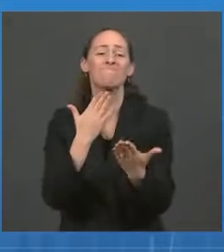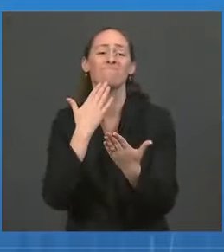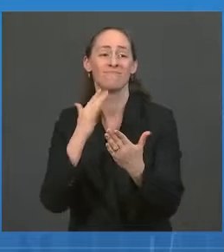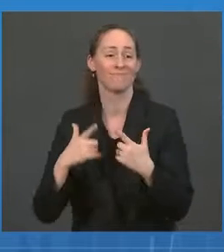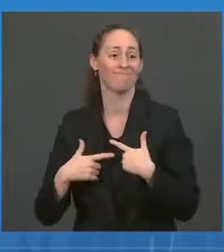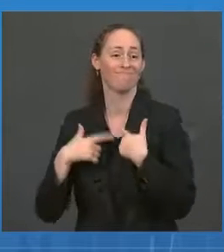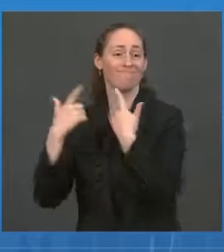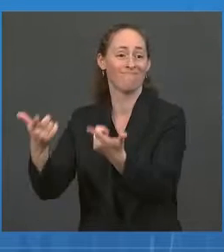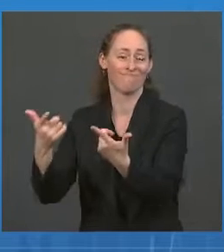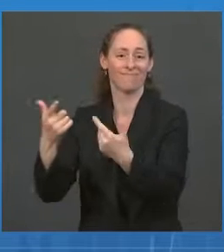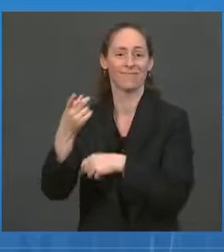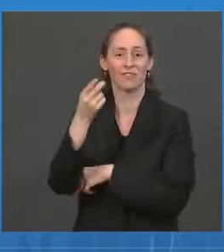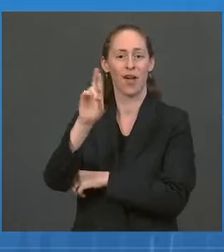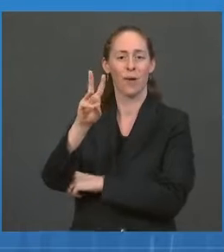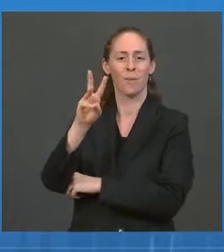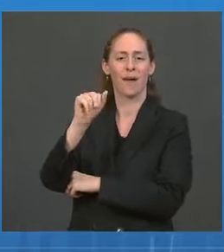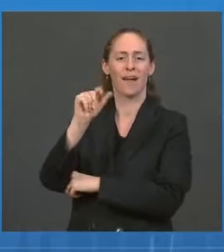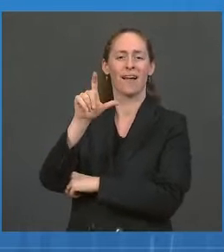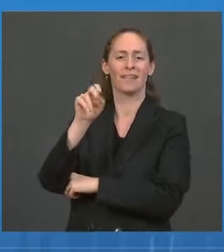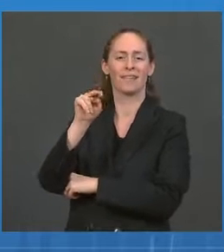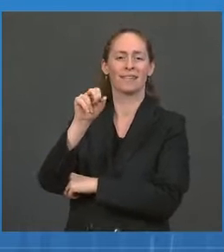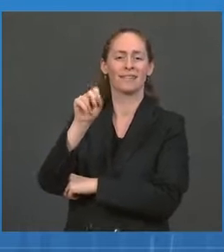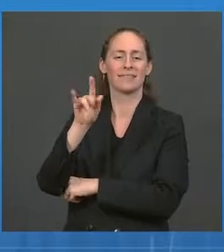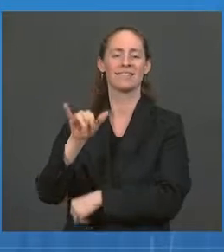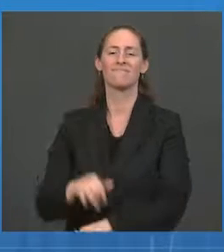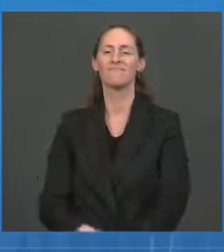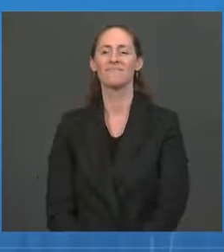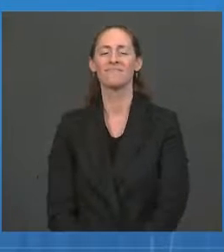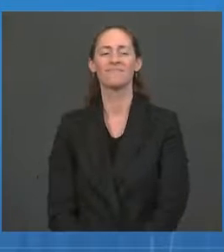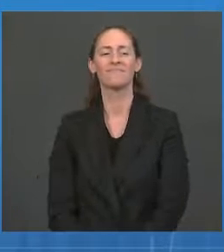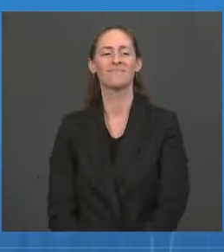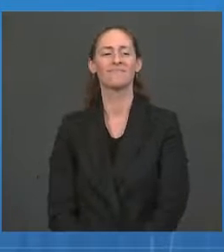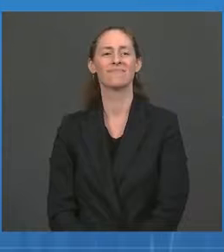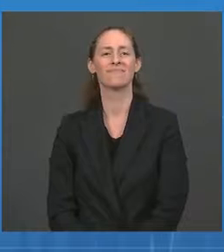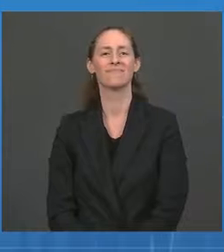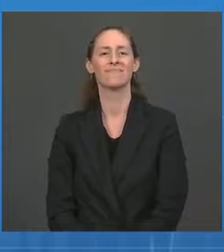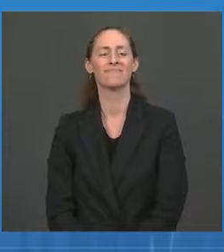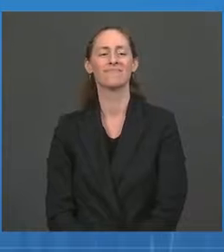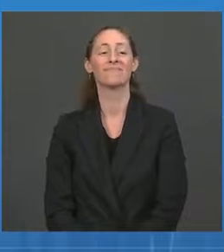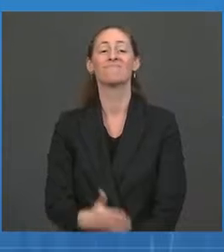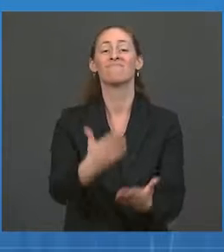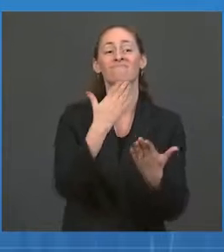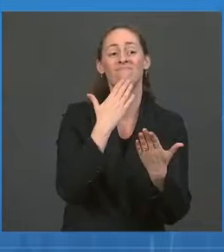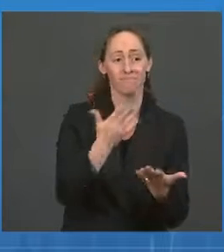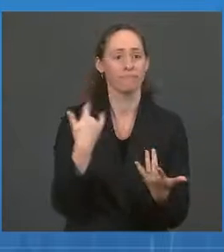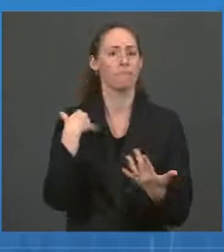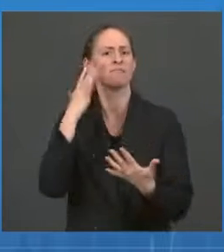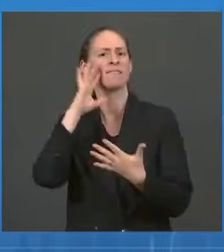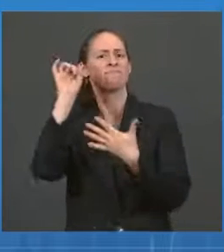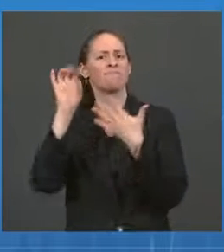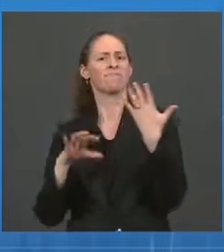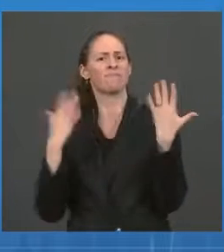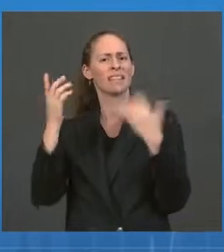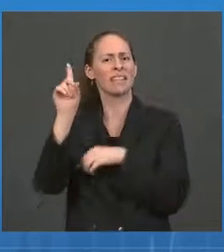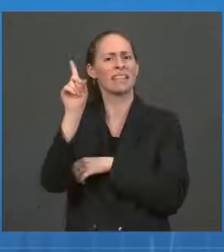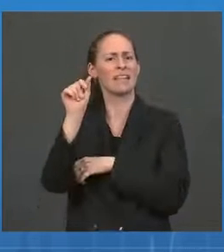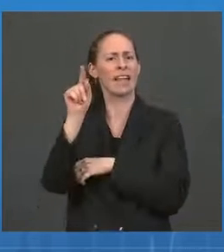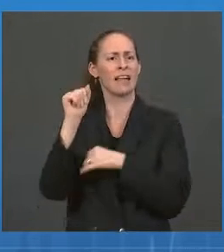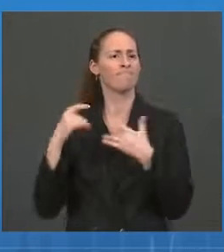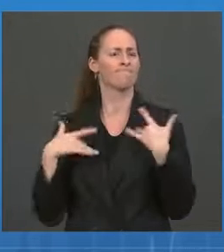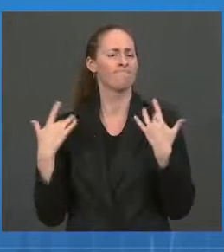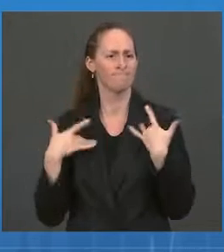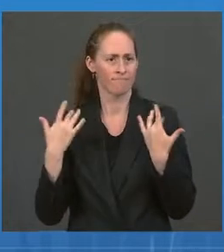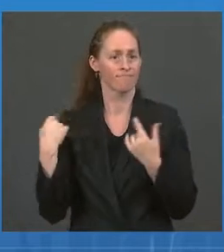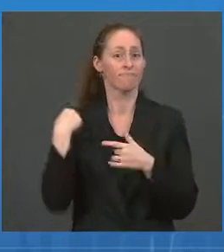Walenstein. Good morning, and thank you, Dr. Murthy. Let's begin with an overview of the data. Our seven-day average of cases